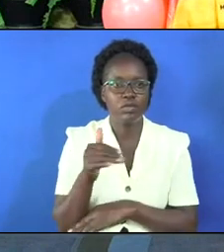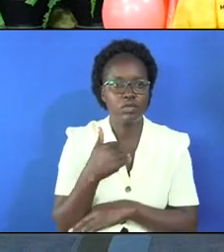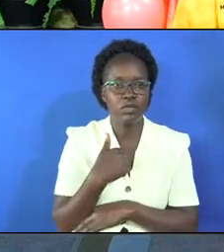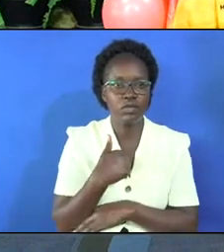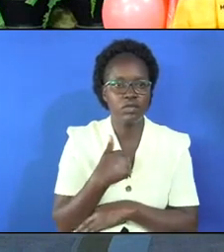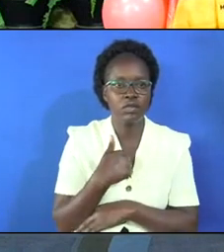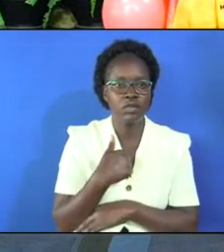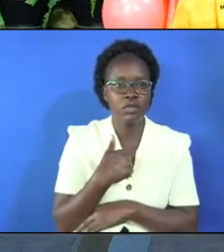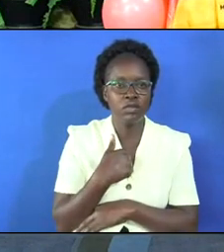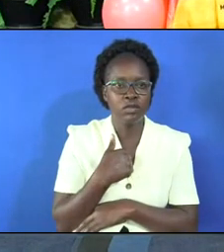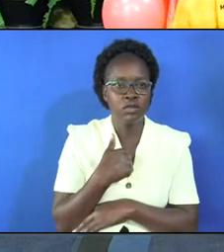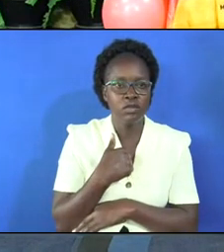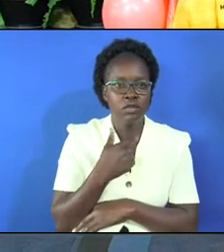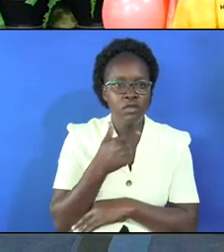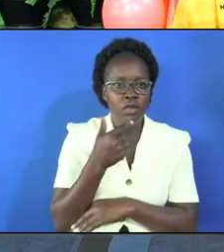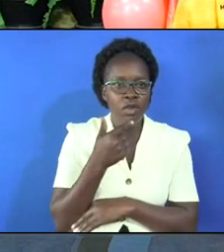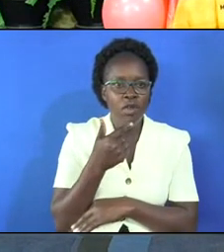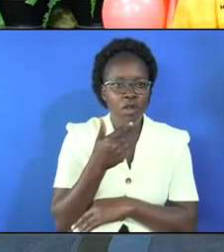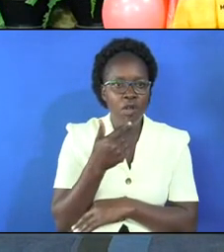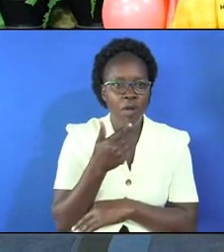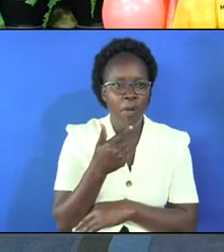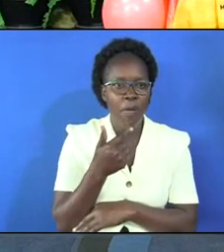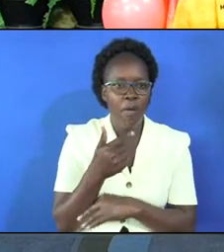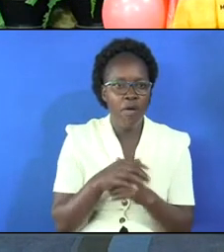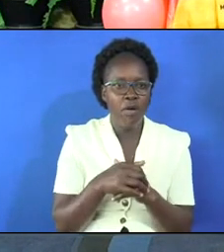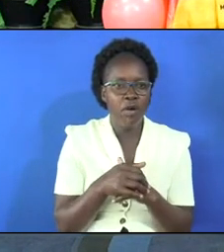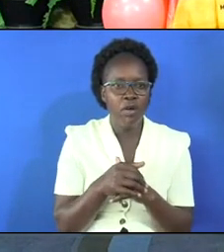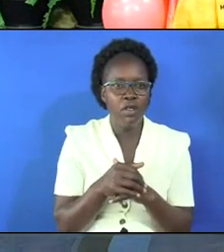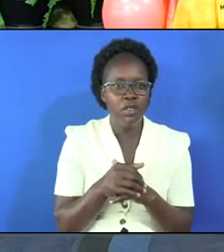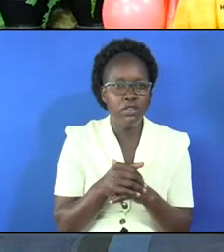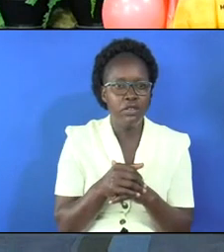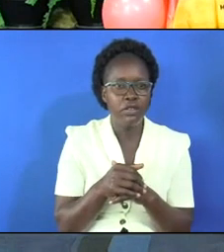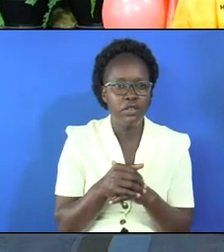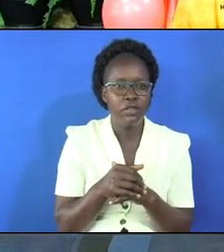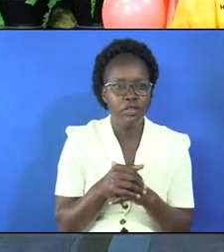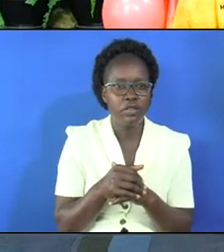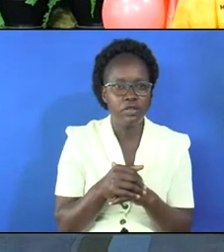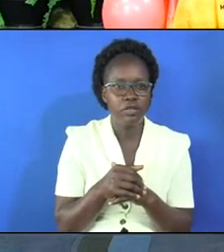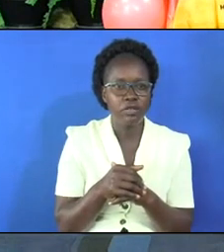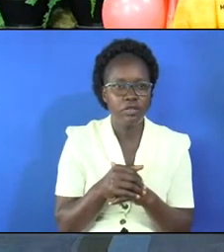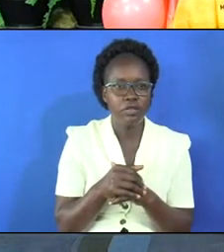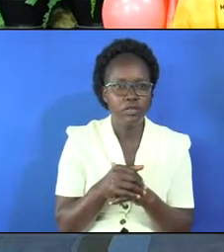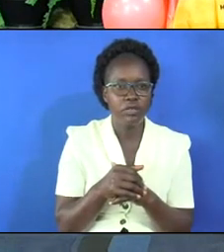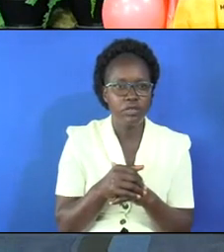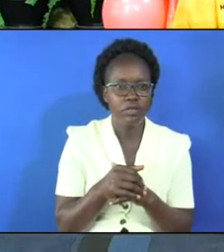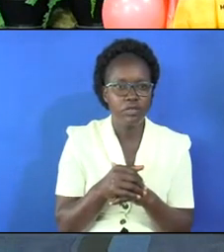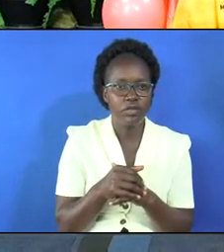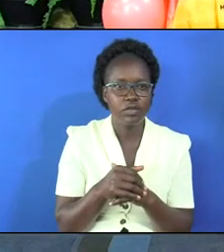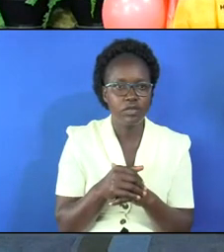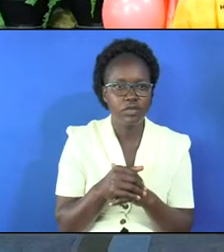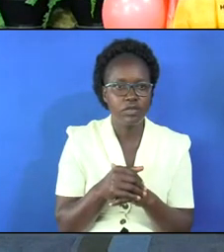to put forward even as you mentioned these ones the prayer for